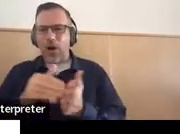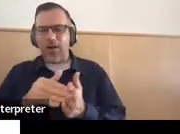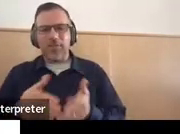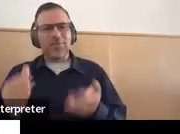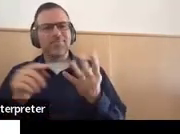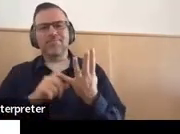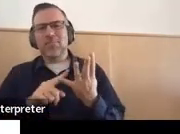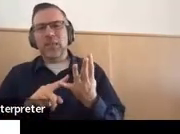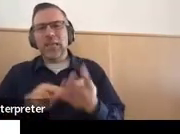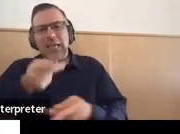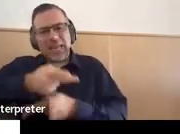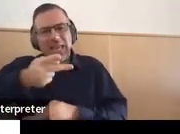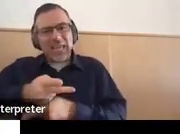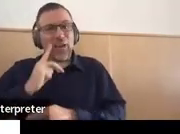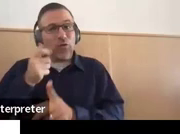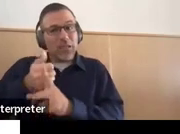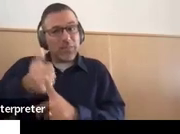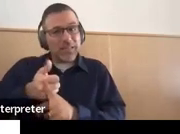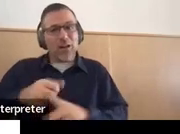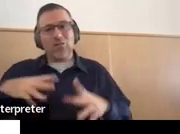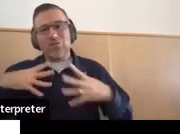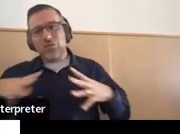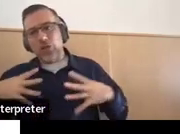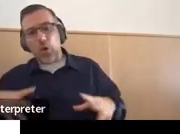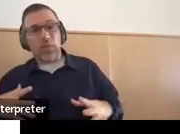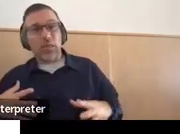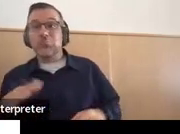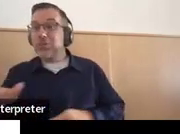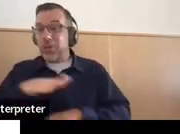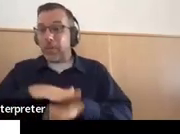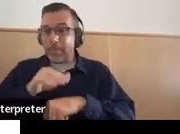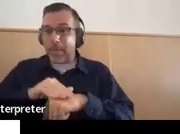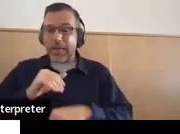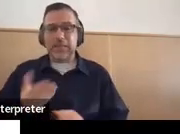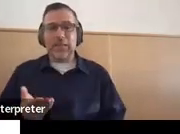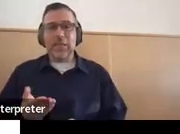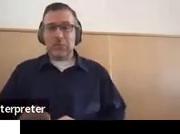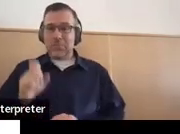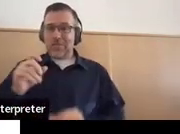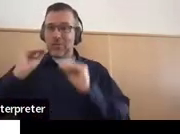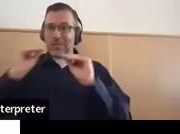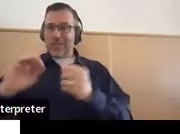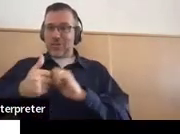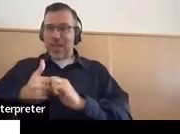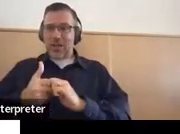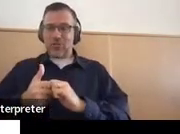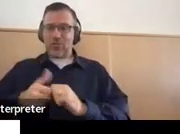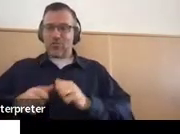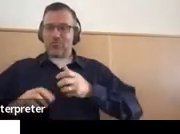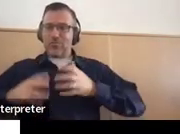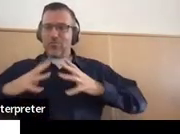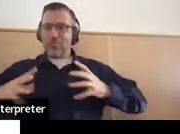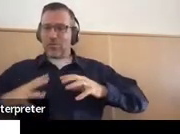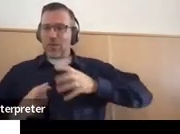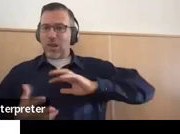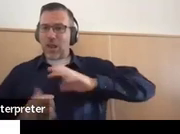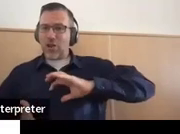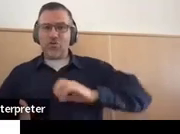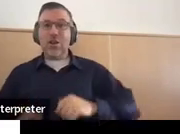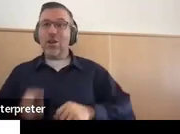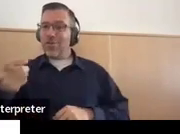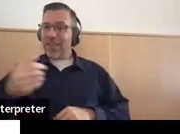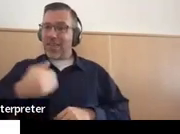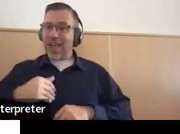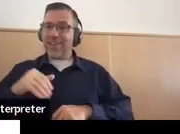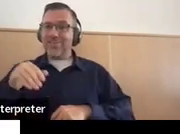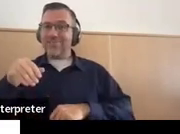need to be taught how to do laundry or do they need, you know, do they have a pet fish that they want